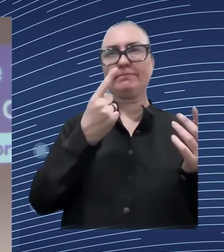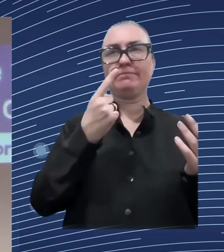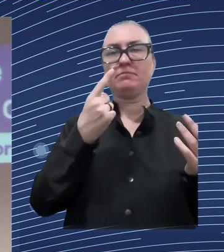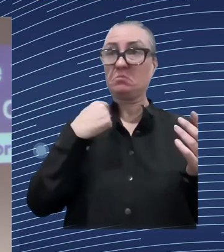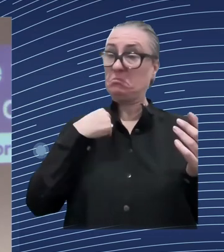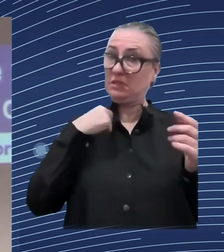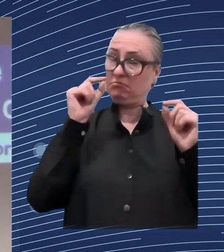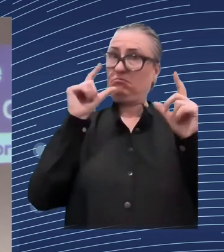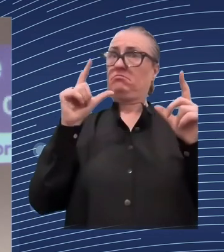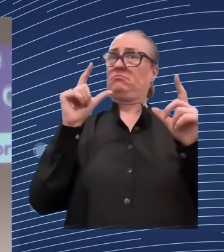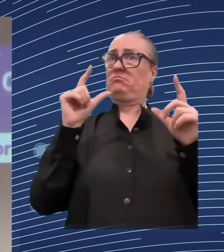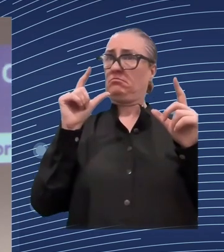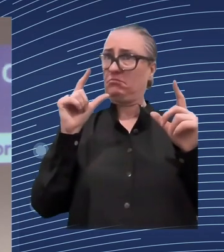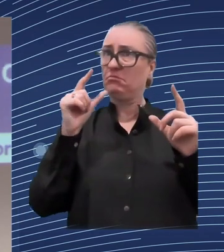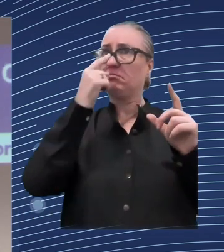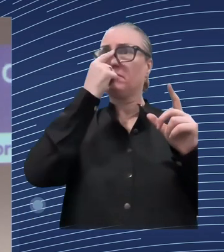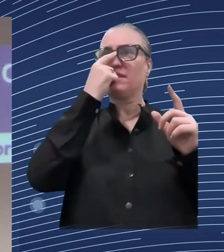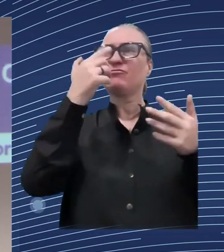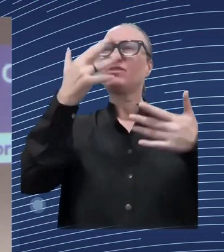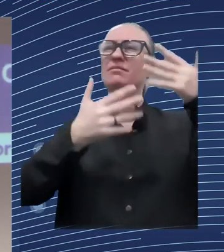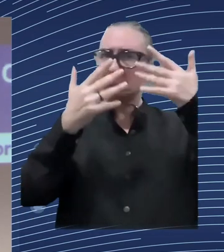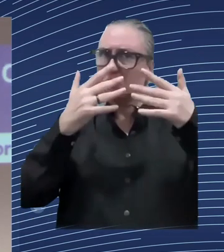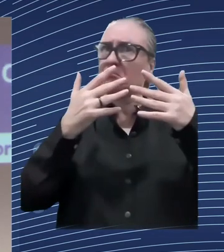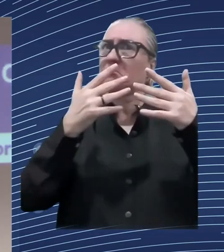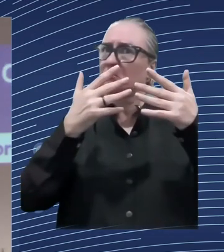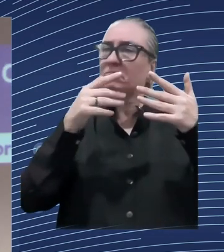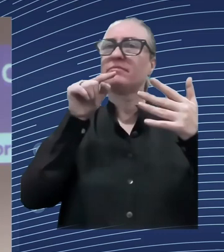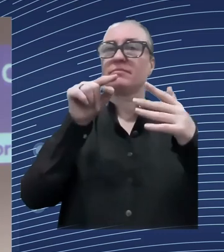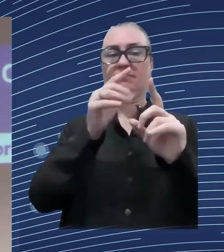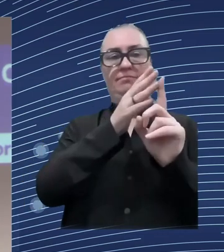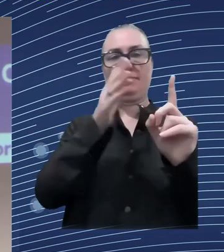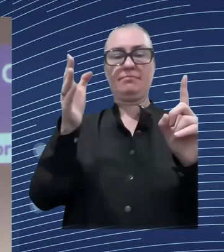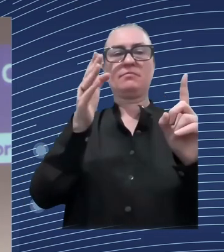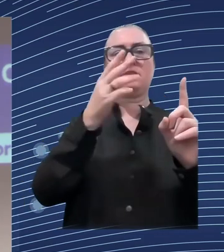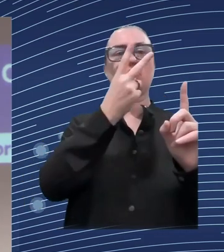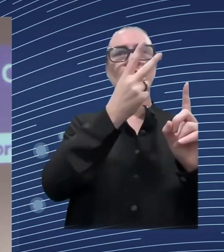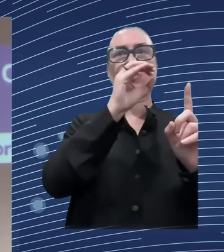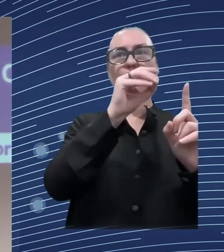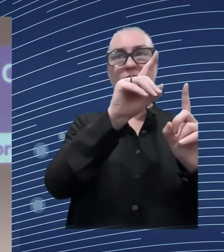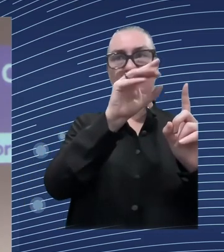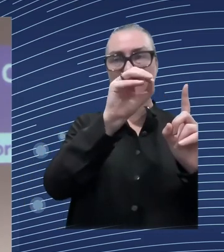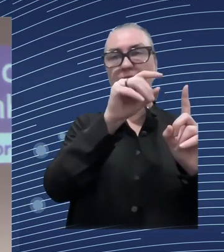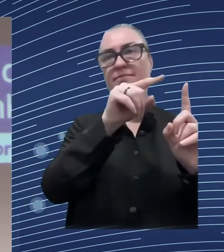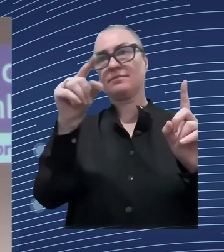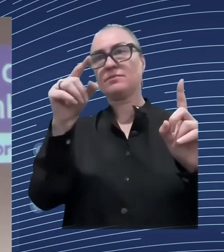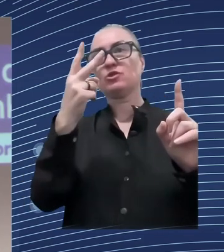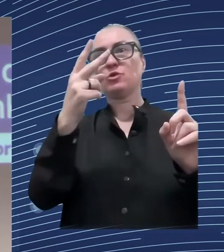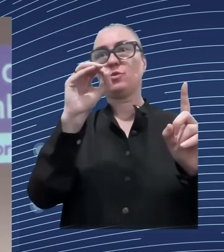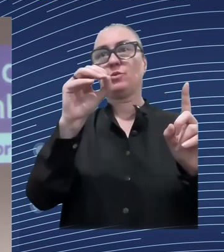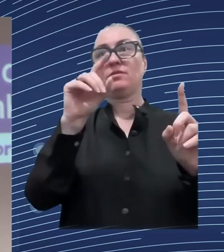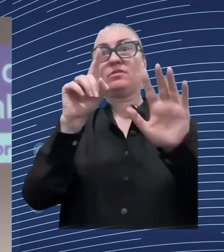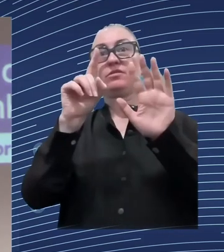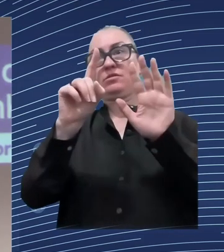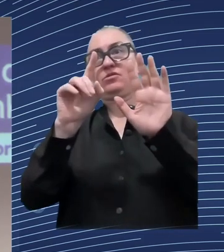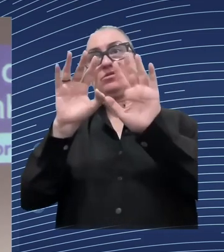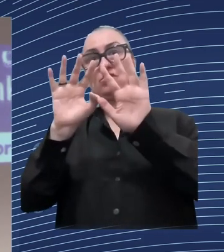social outcomes. Now, I think that there may be other explanations. As I said, maybe